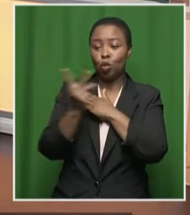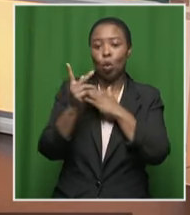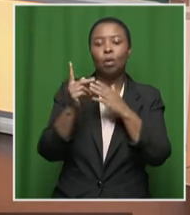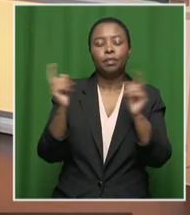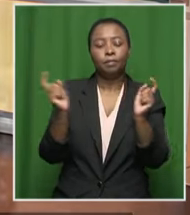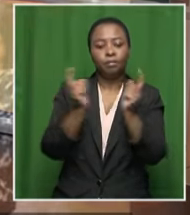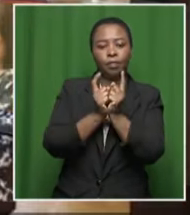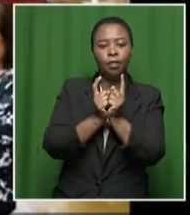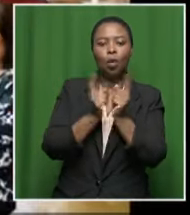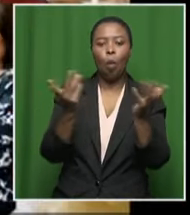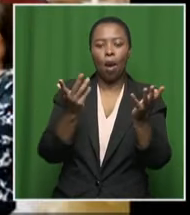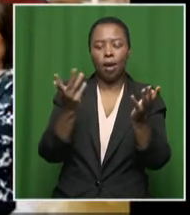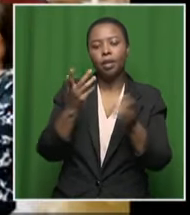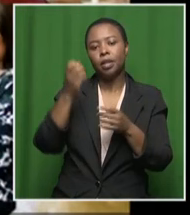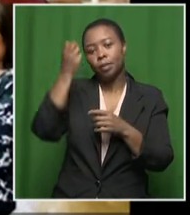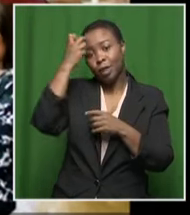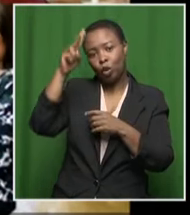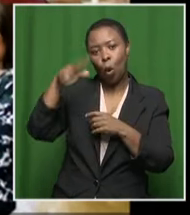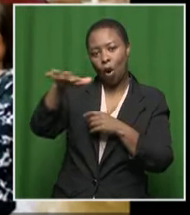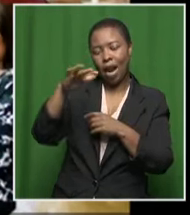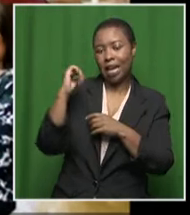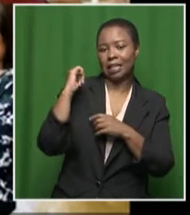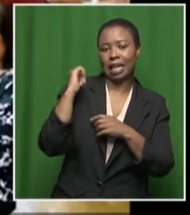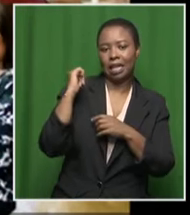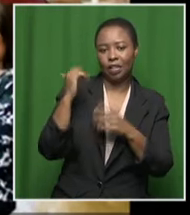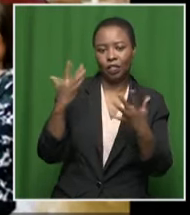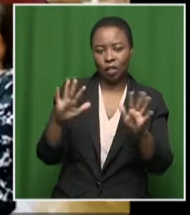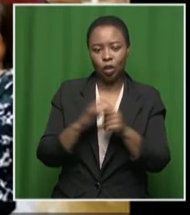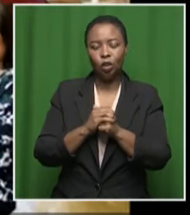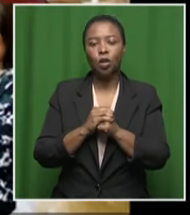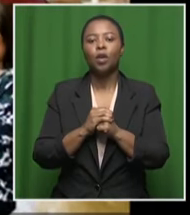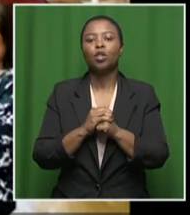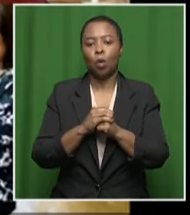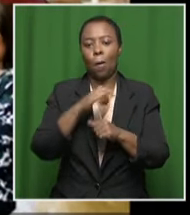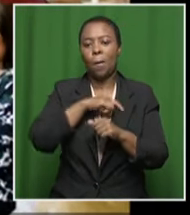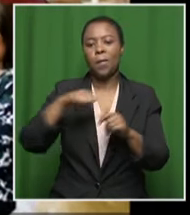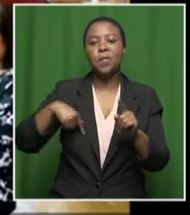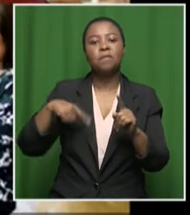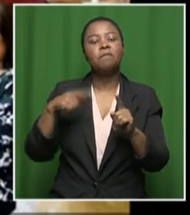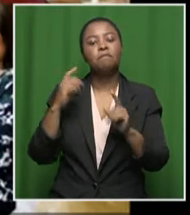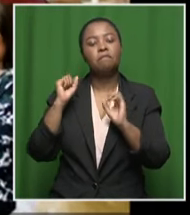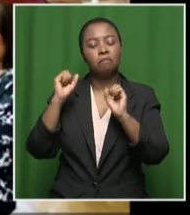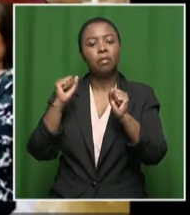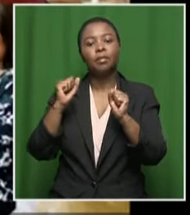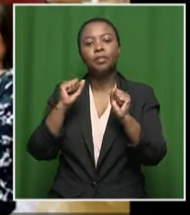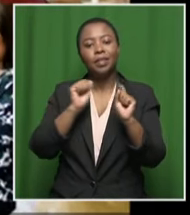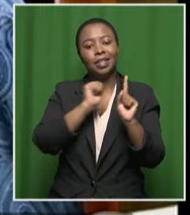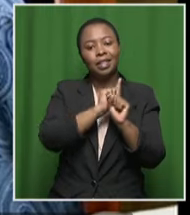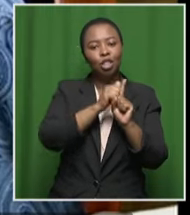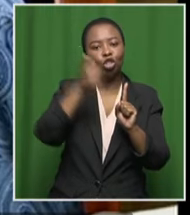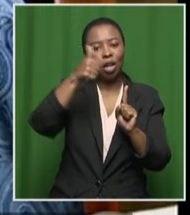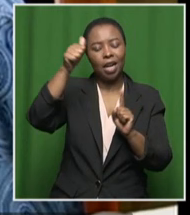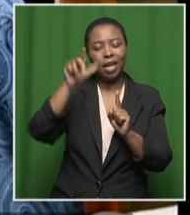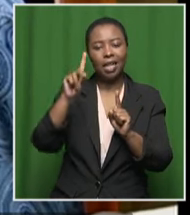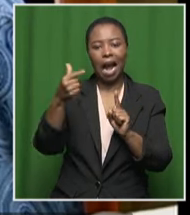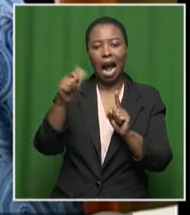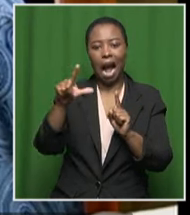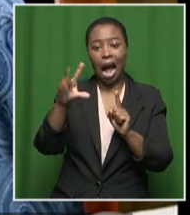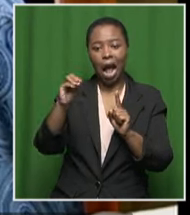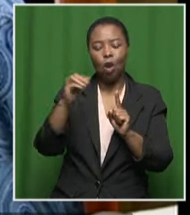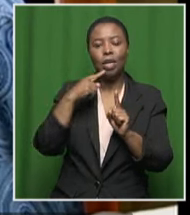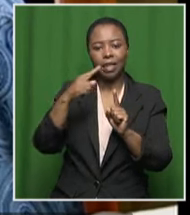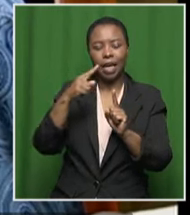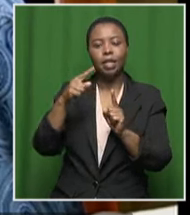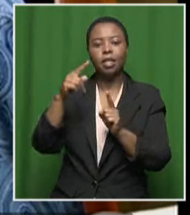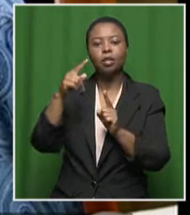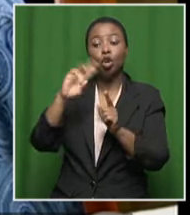Maslam Bandlof official residence in Pretoria yesterday. The President welcomed the briefing from General Dagalo. He also commended the central